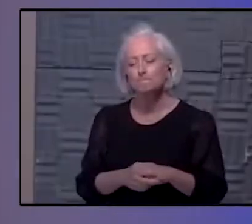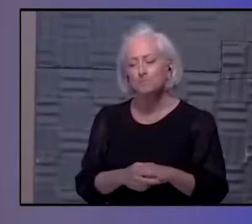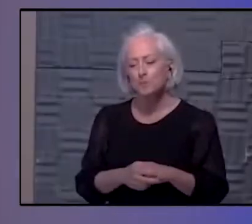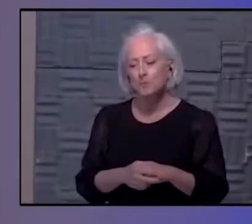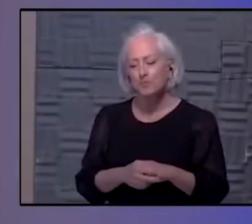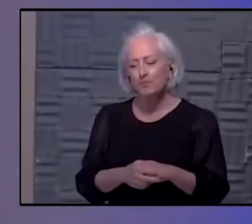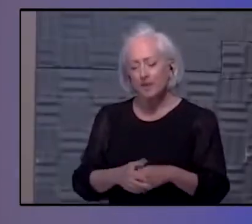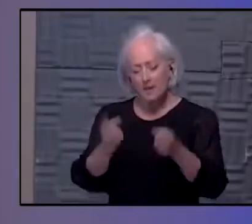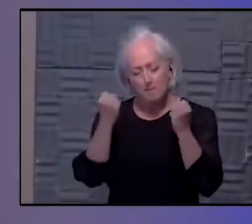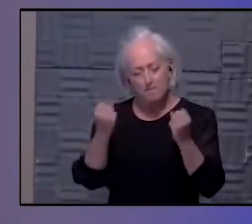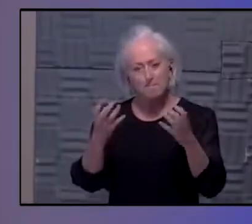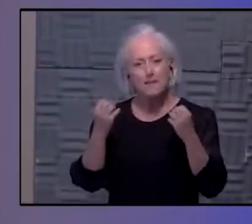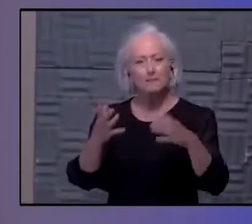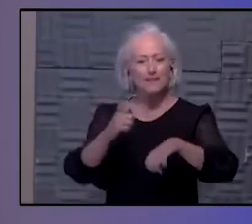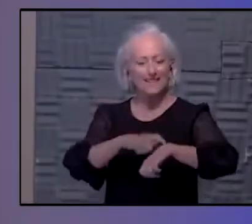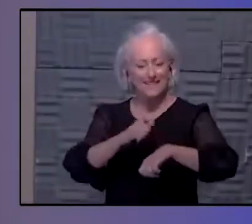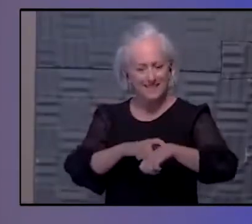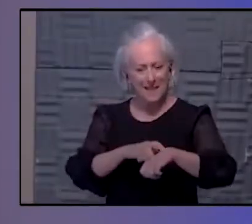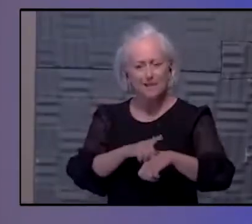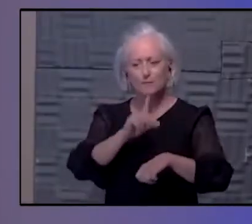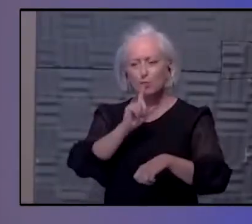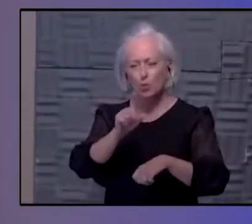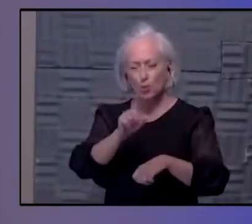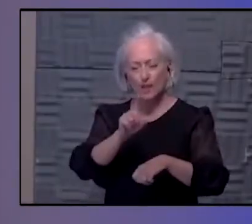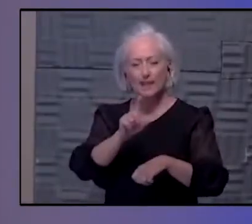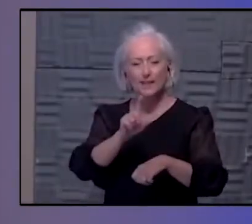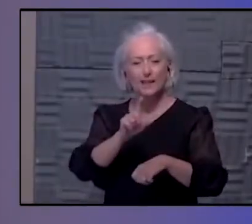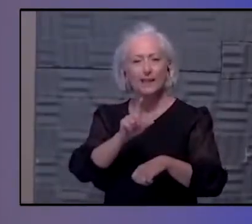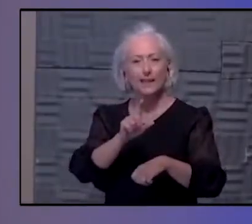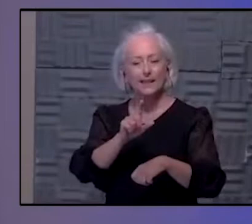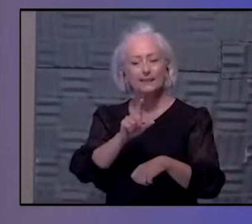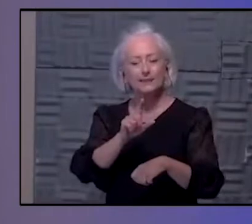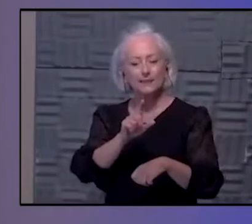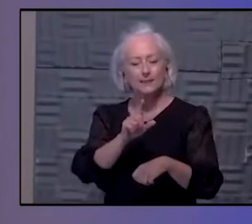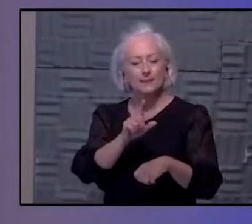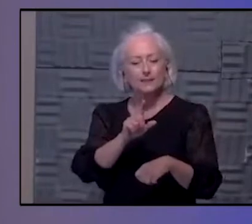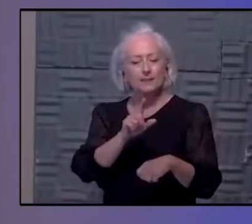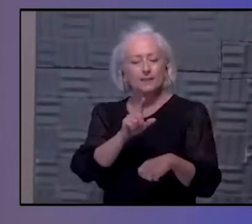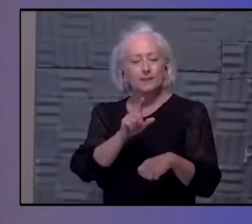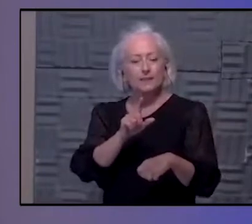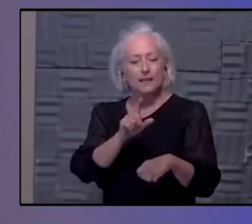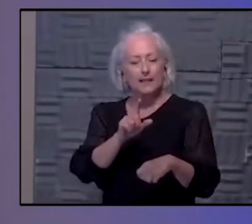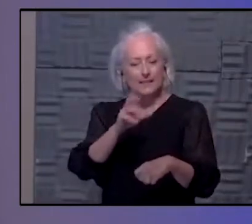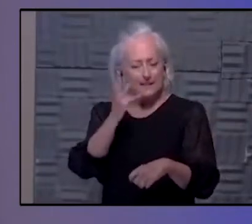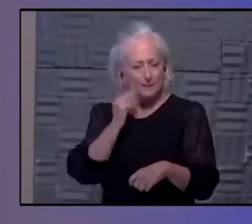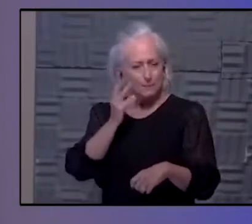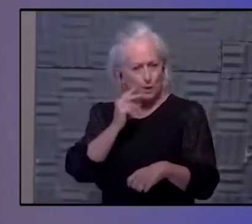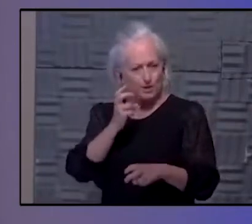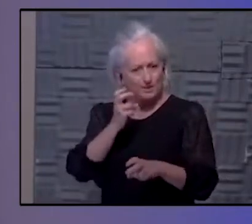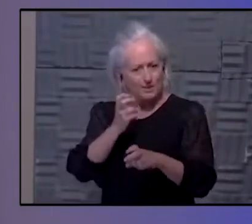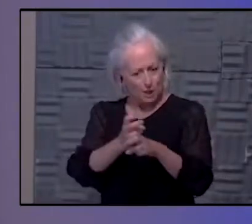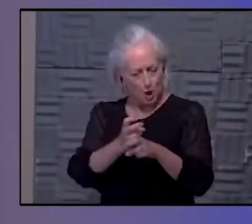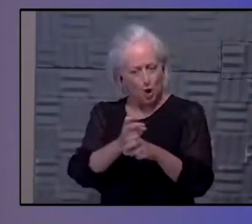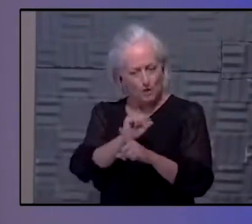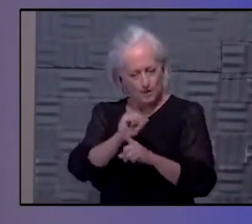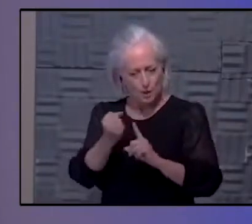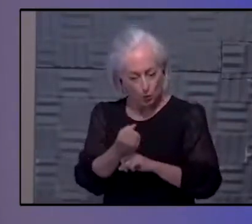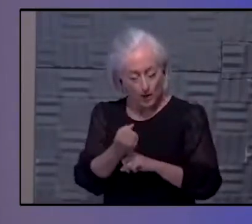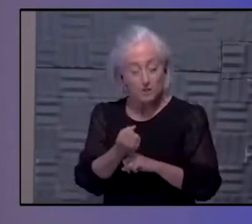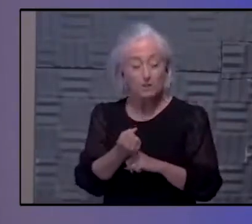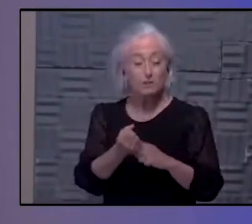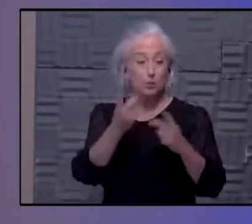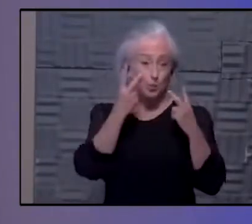really getting to a really hard place where we are right now, where we have seen a lot of people who really wanted that vaccine go ahead and get it,